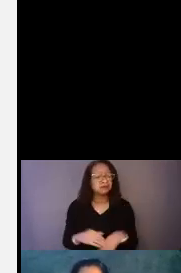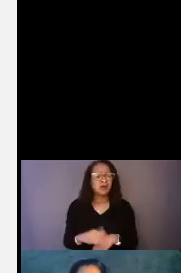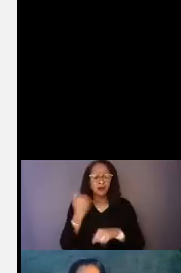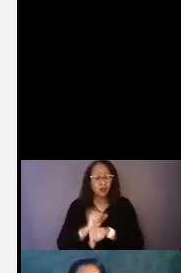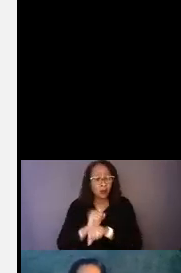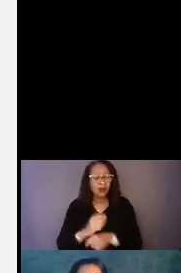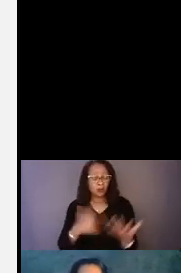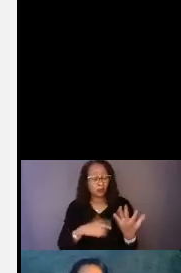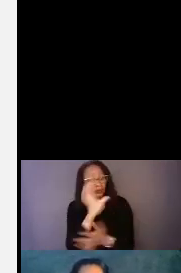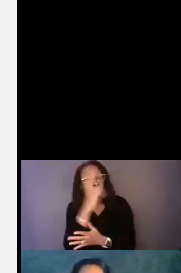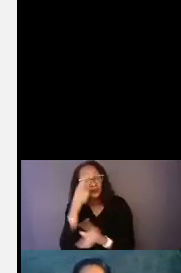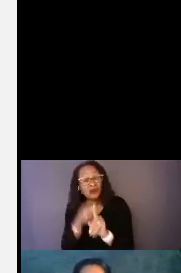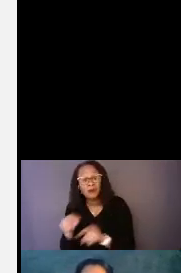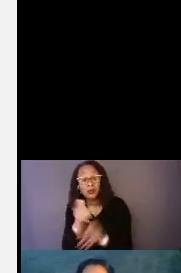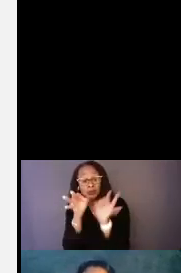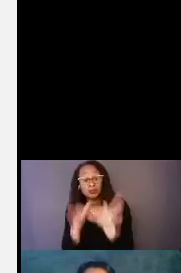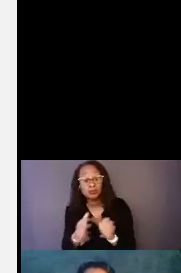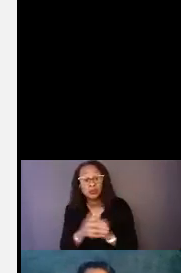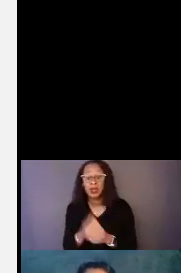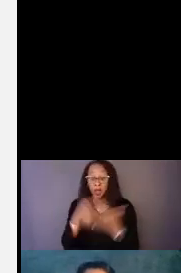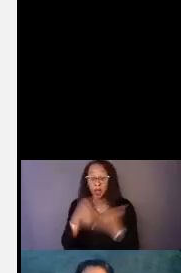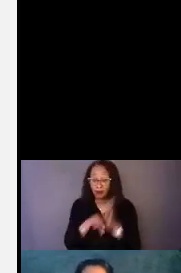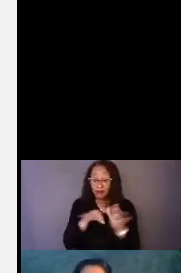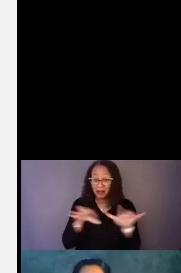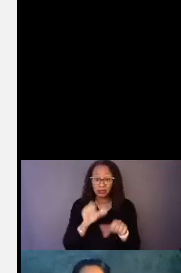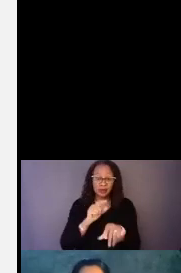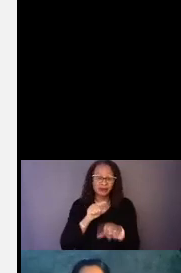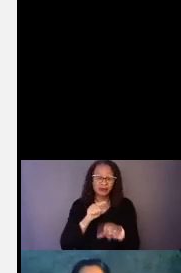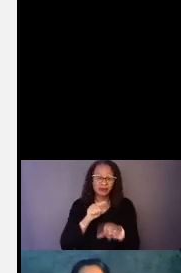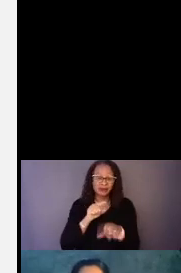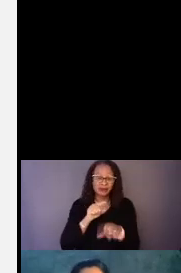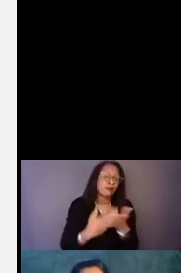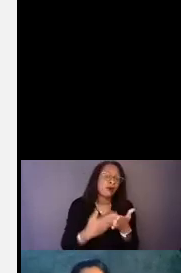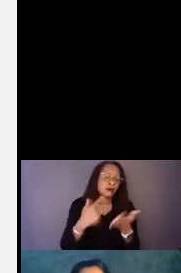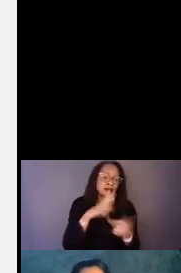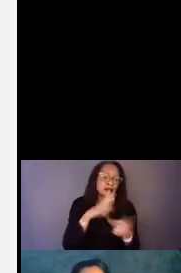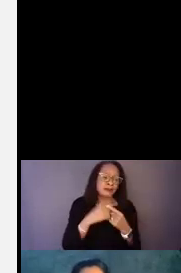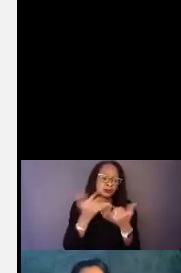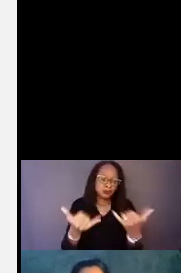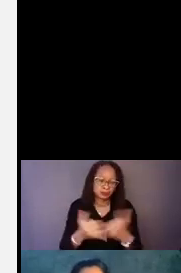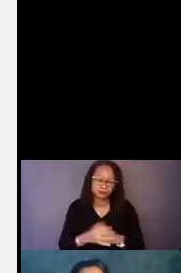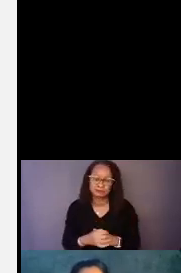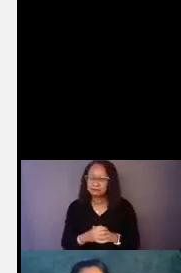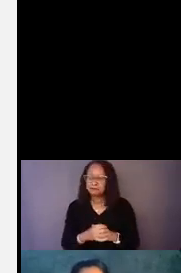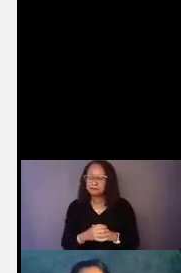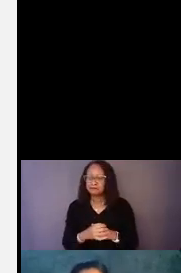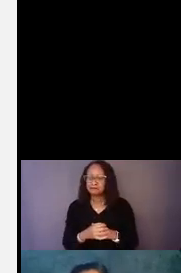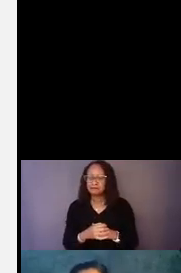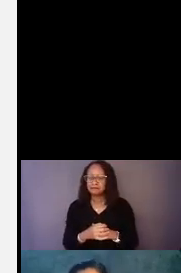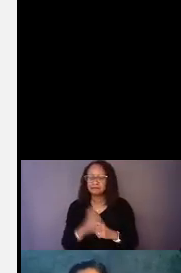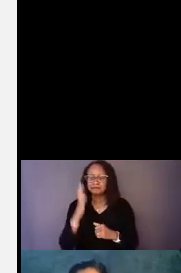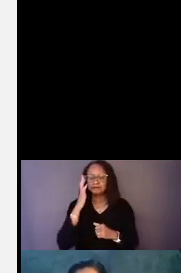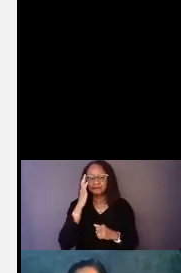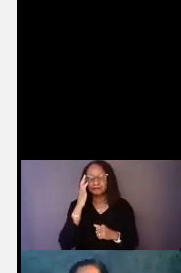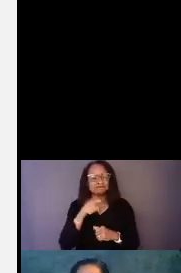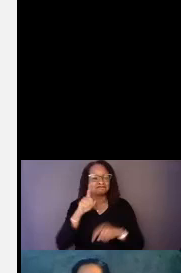And what we found in doing that research is part of what I'm going to bring you today is that you cannot